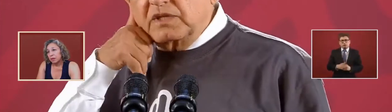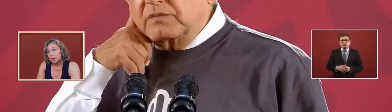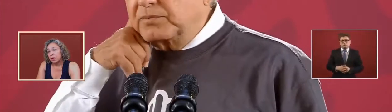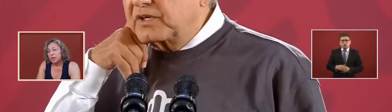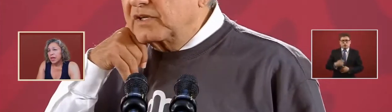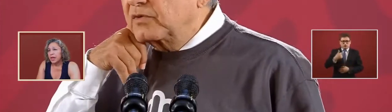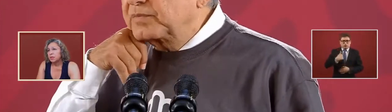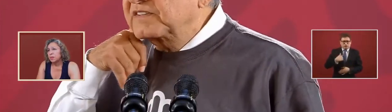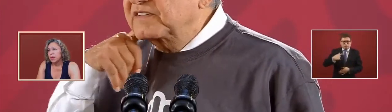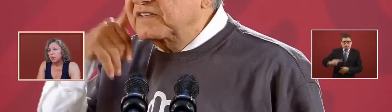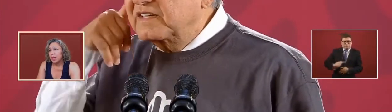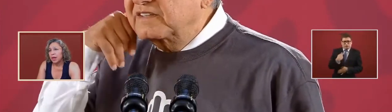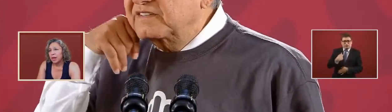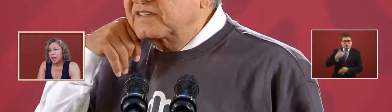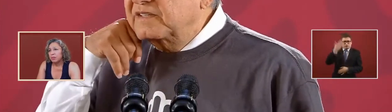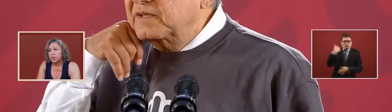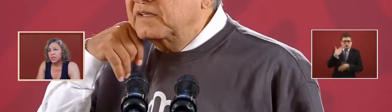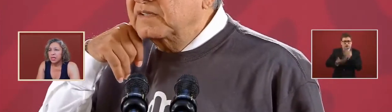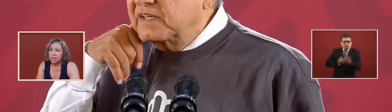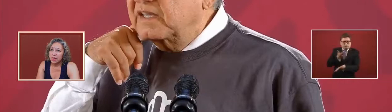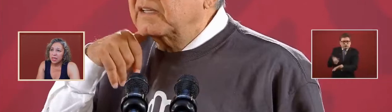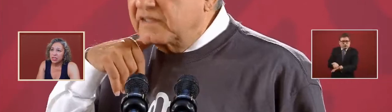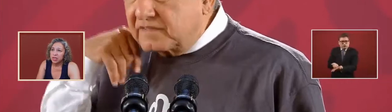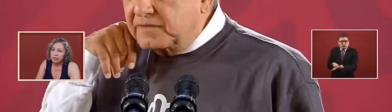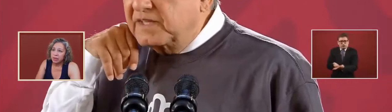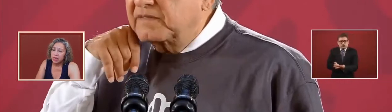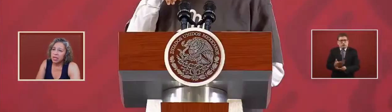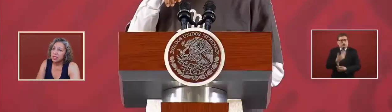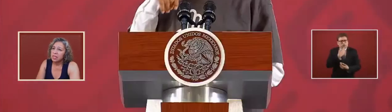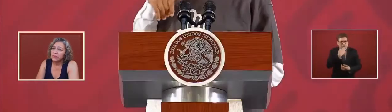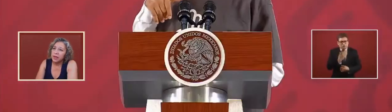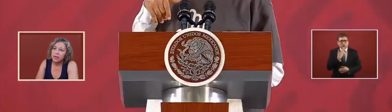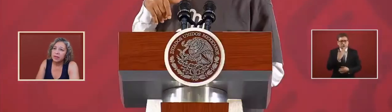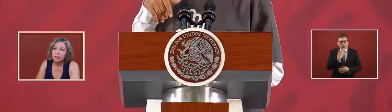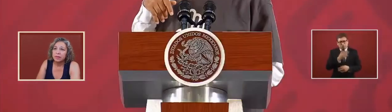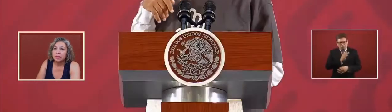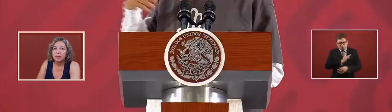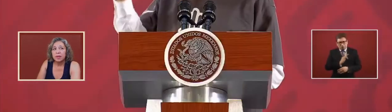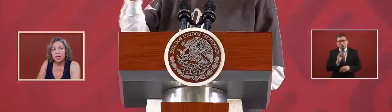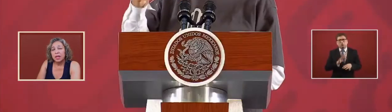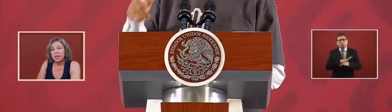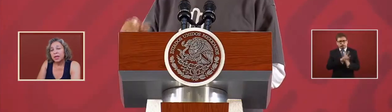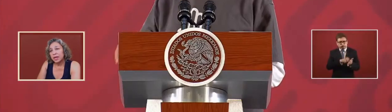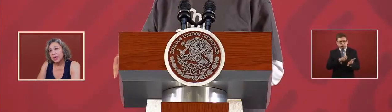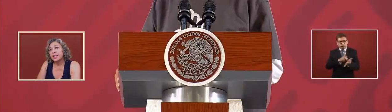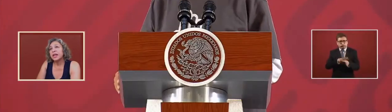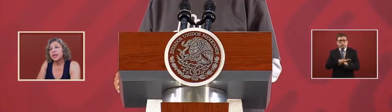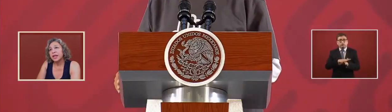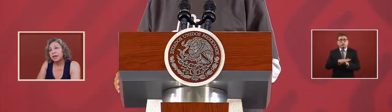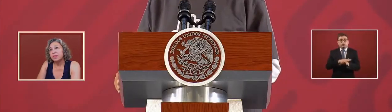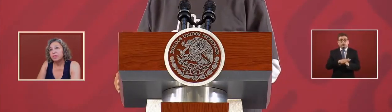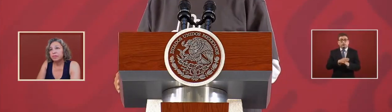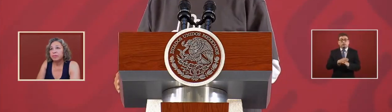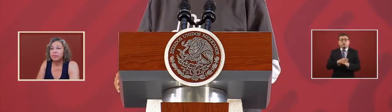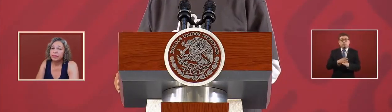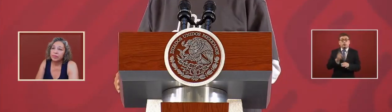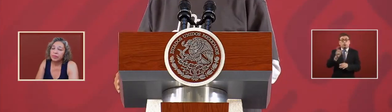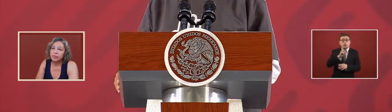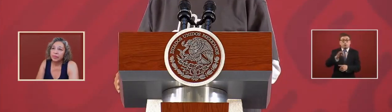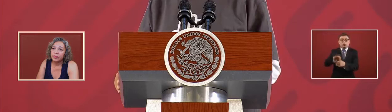they asked me why i presented the initiative yes that's fine get that ahead